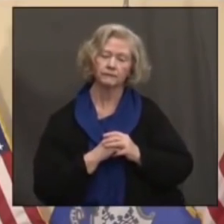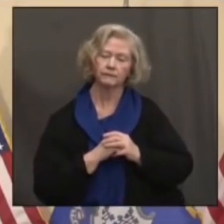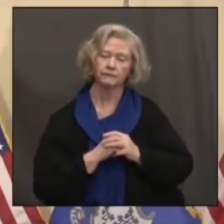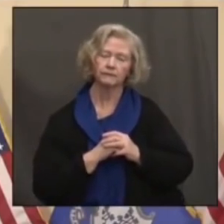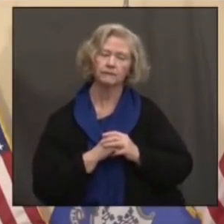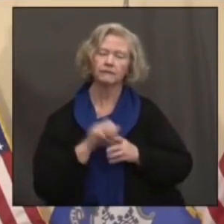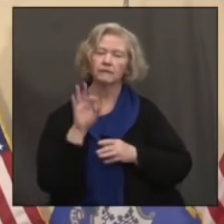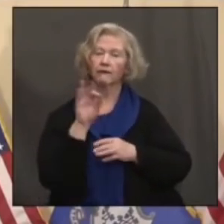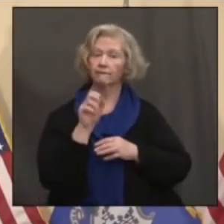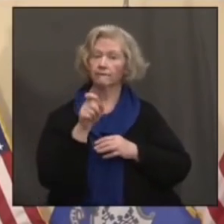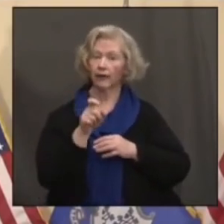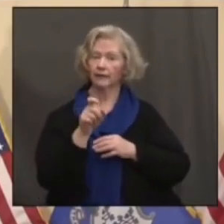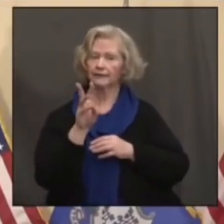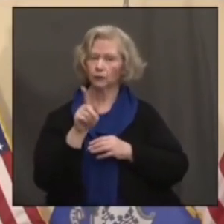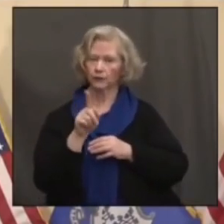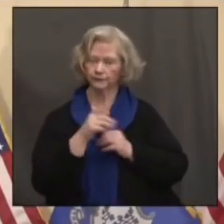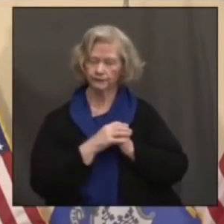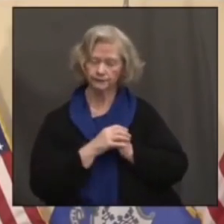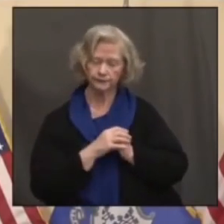Fox 61.